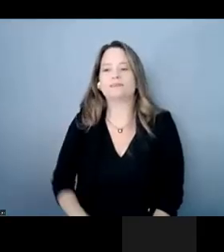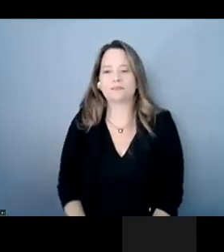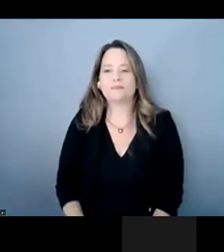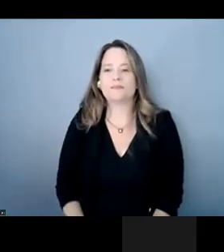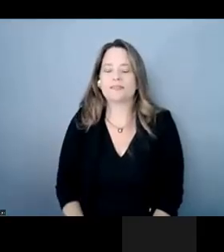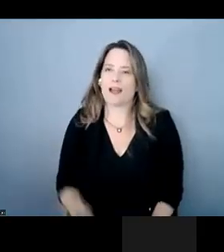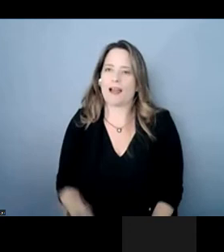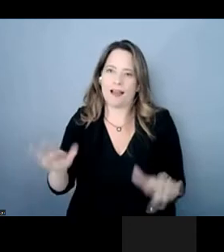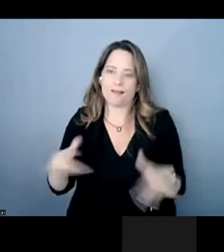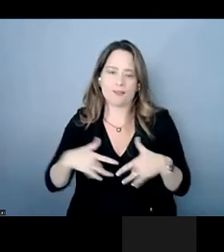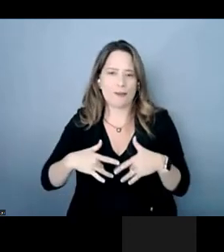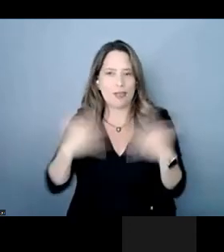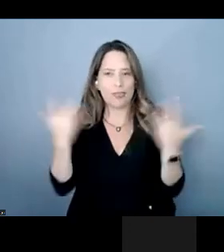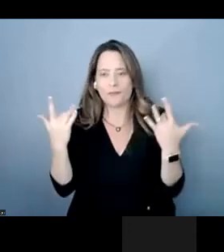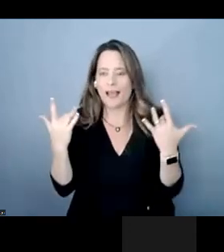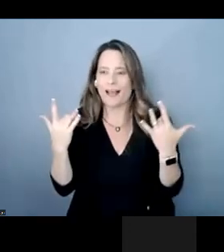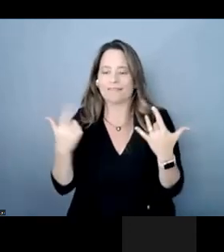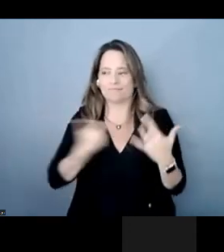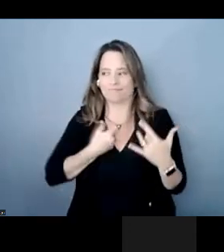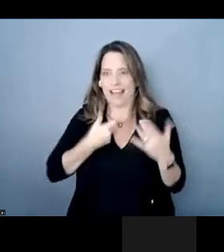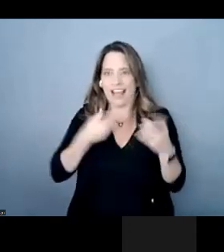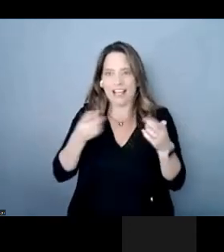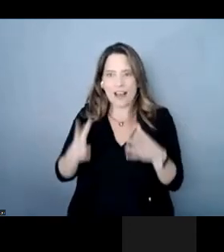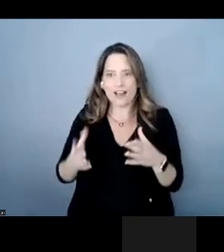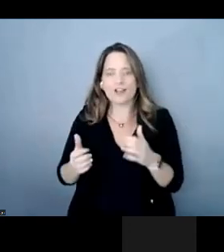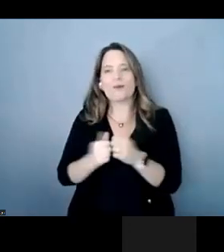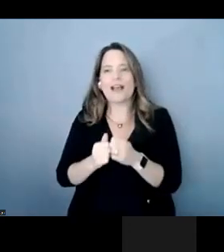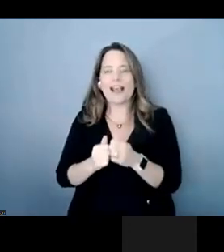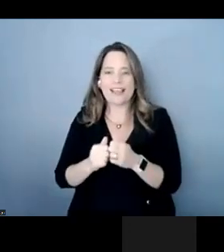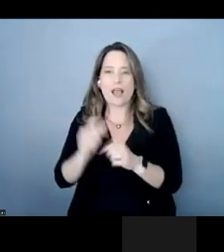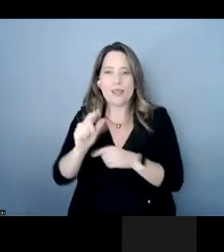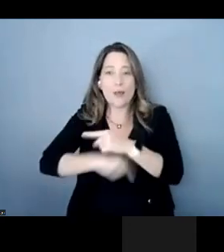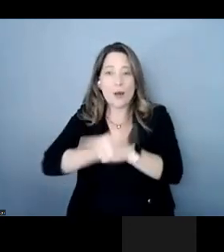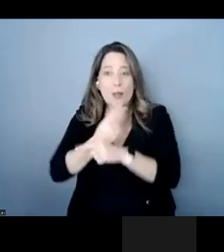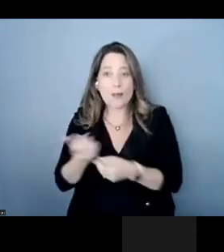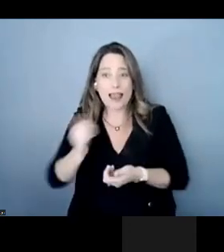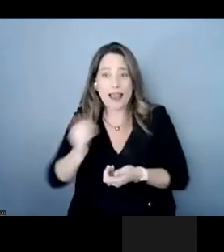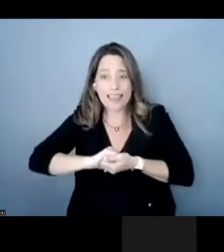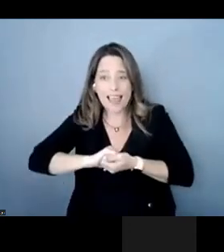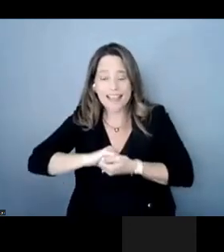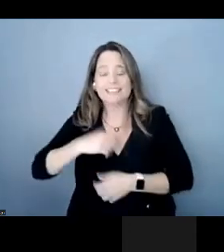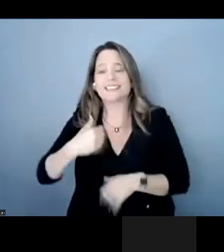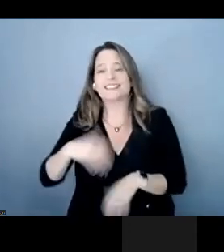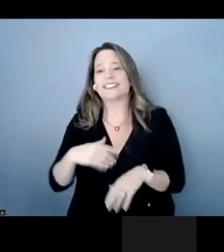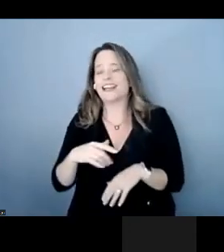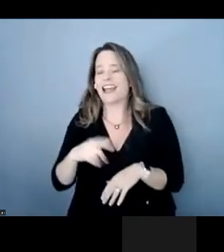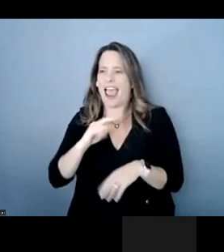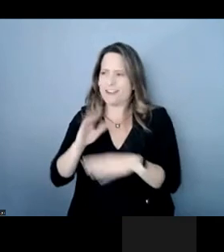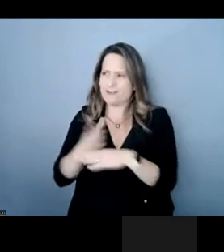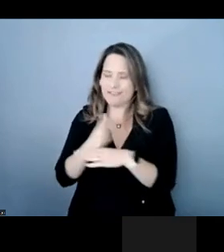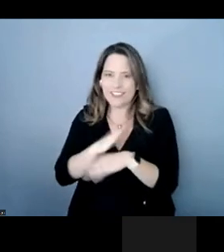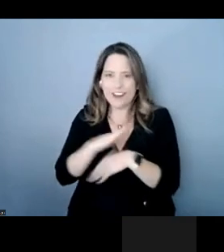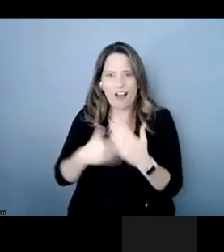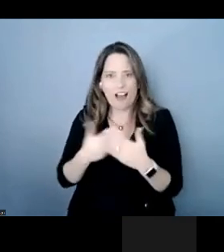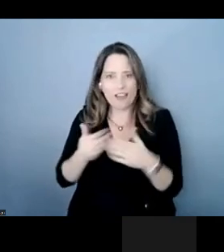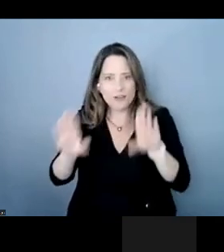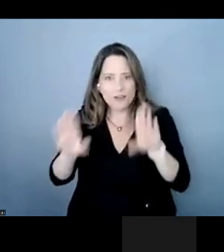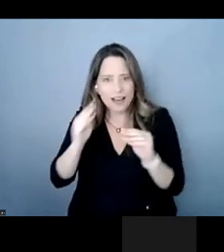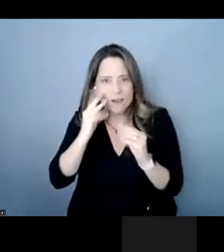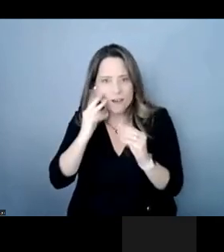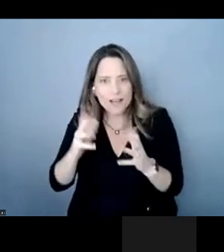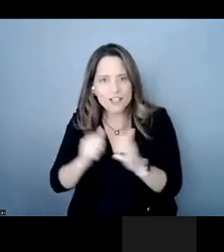thrilled to be a director with the global alliance and um be sharing all the great information with consumers